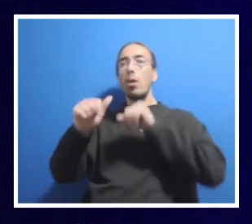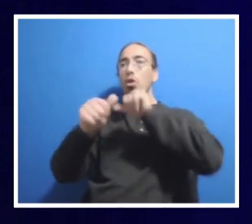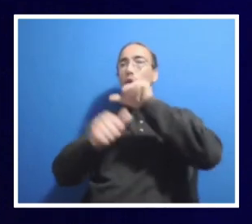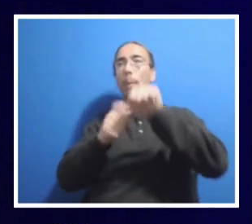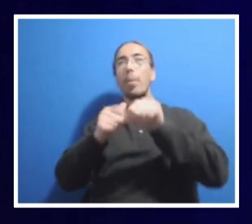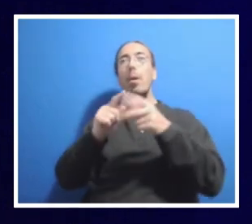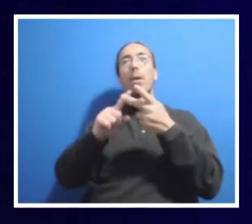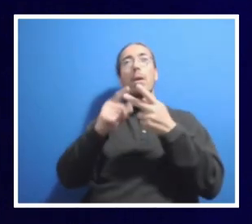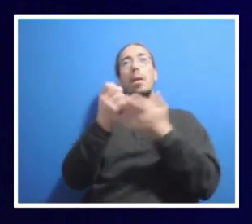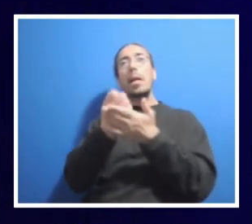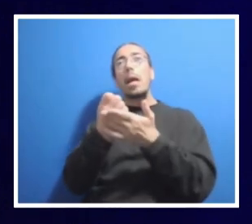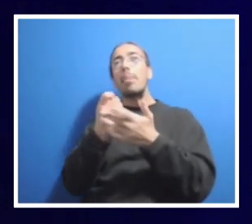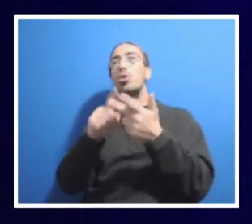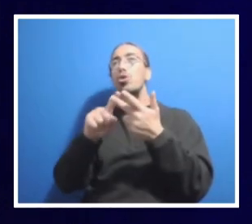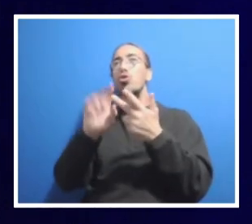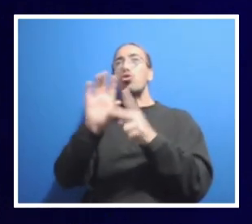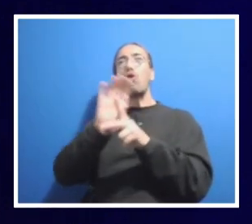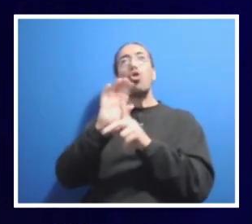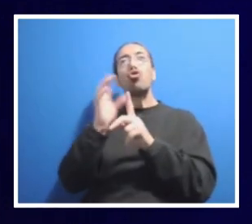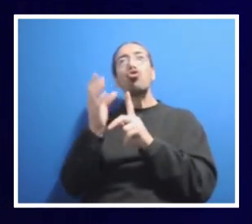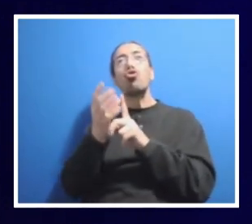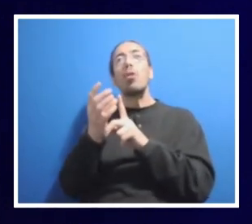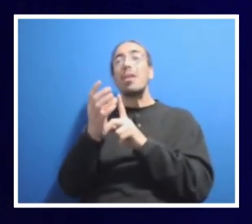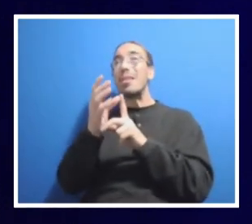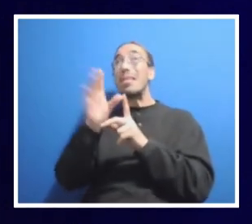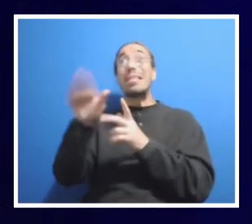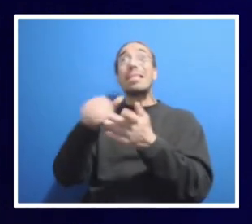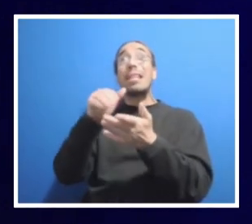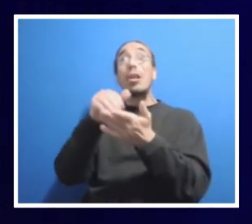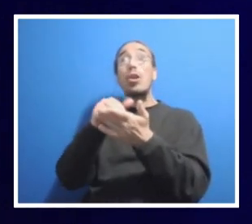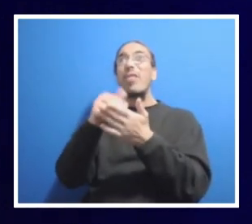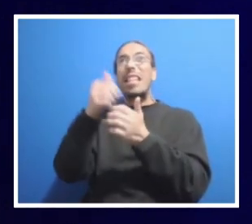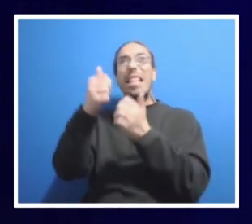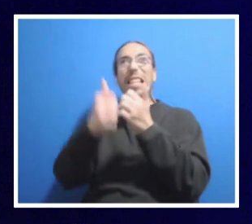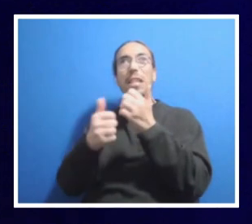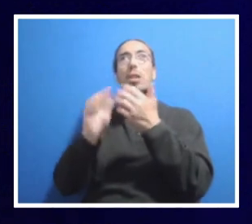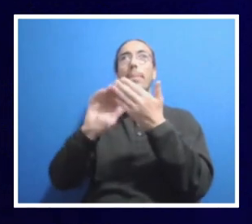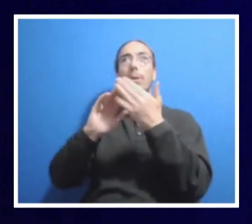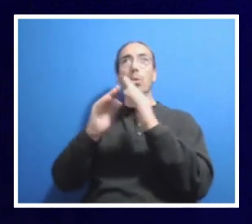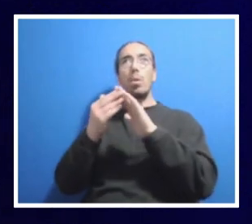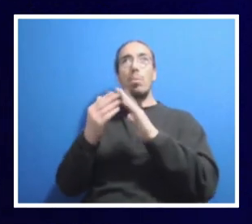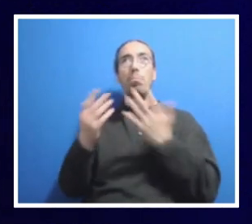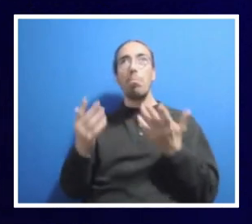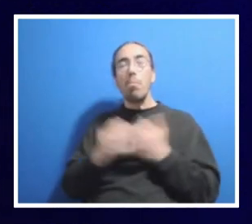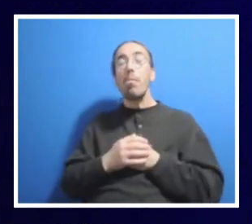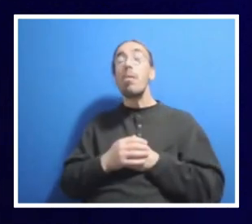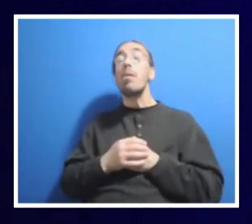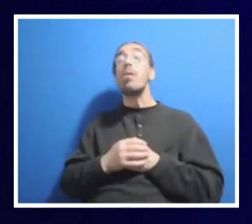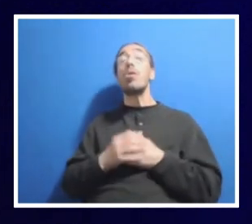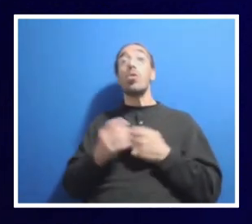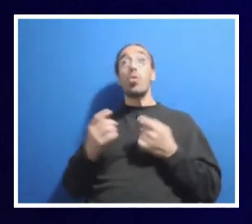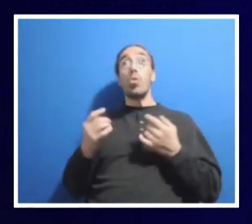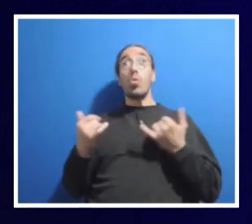cultural centers of those communities. So what we do need to do is make sure they continue to stay